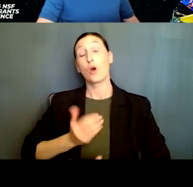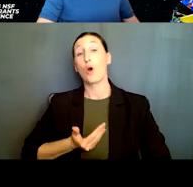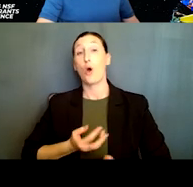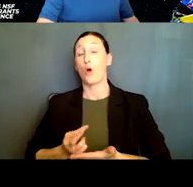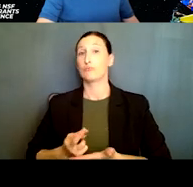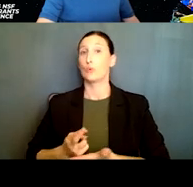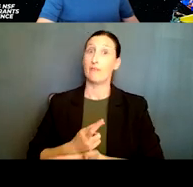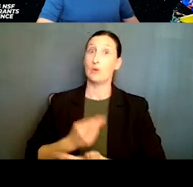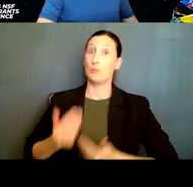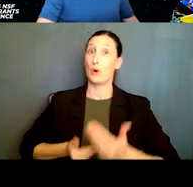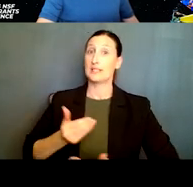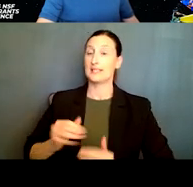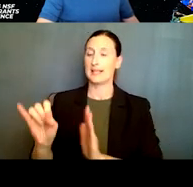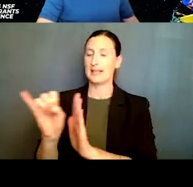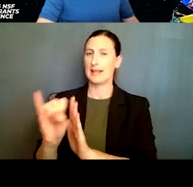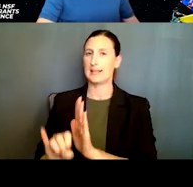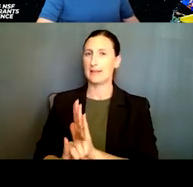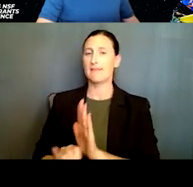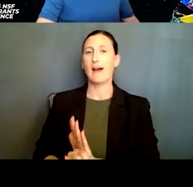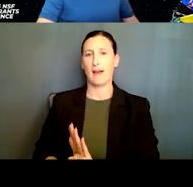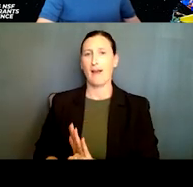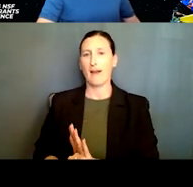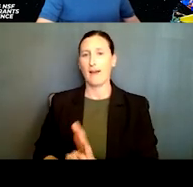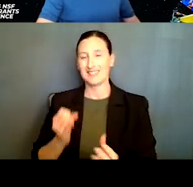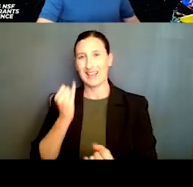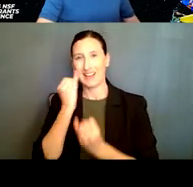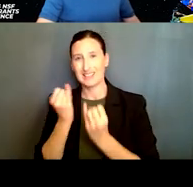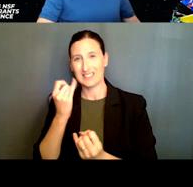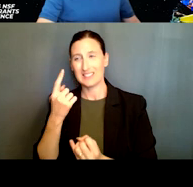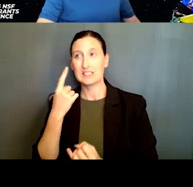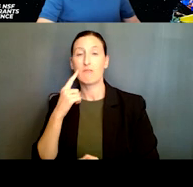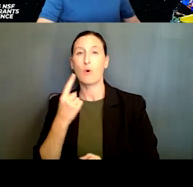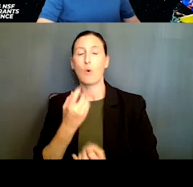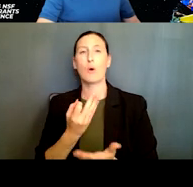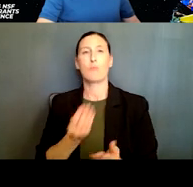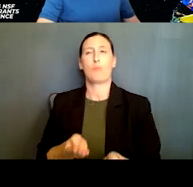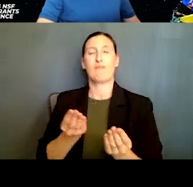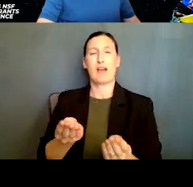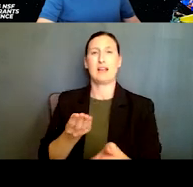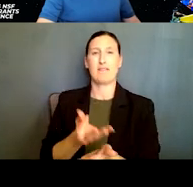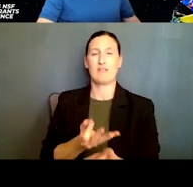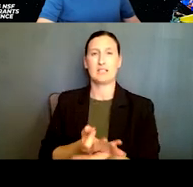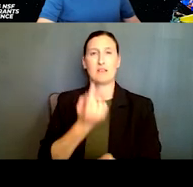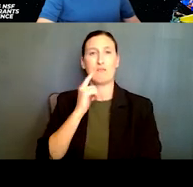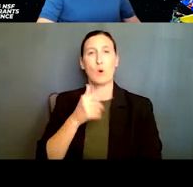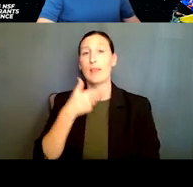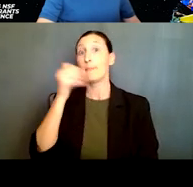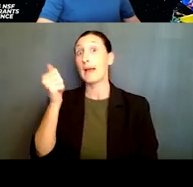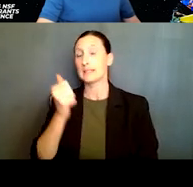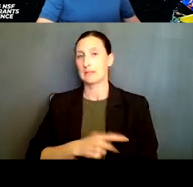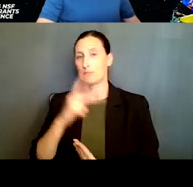process and identify those ideas and provide funding for the best projects